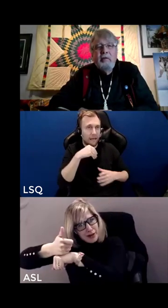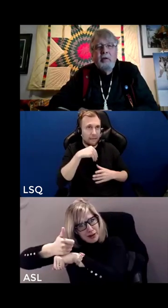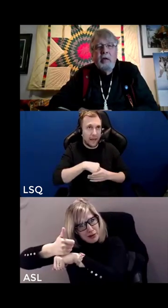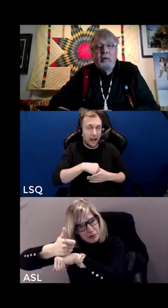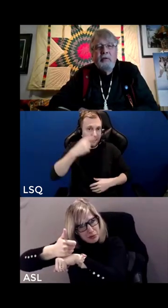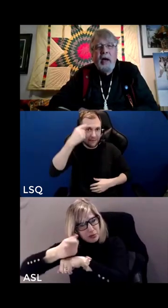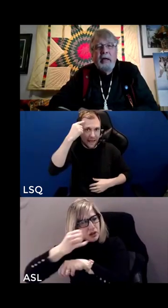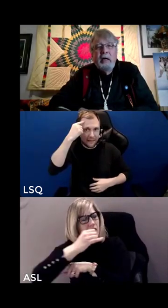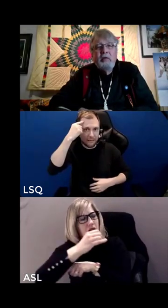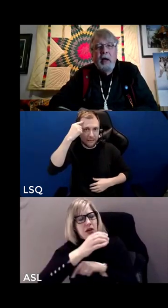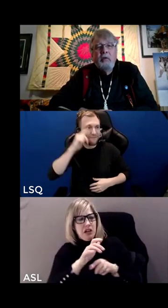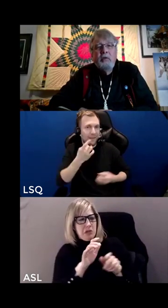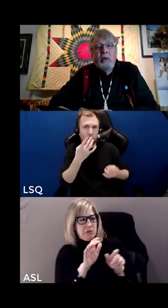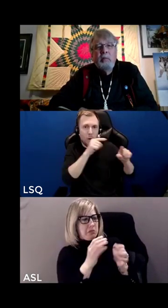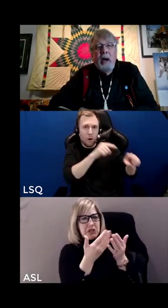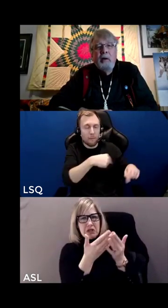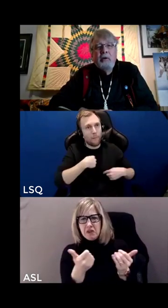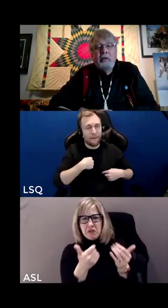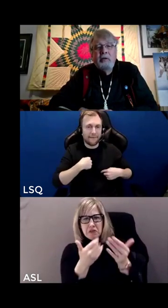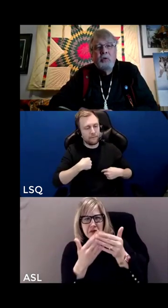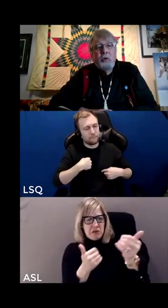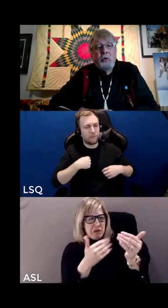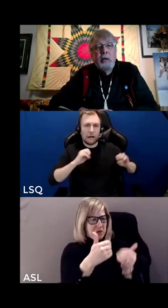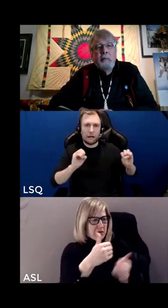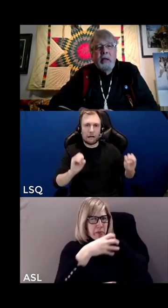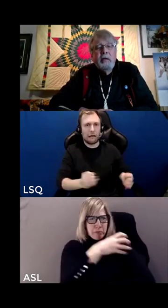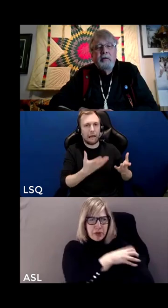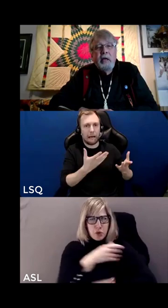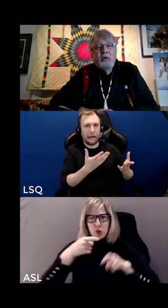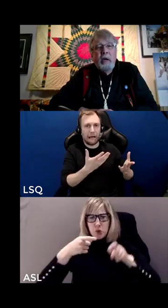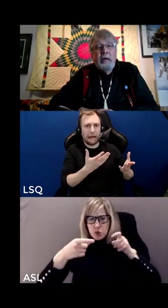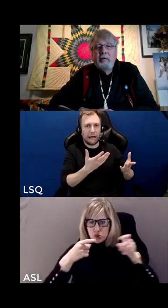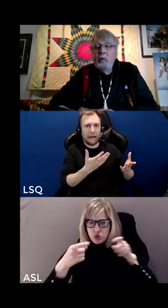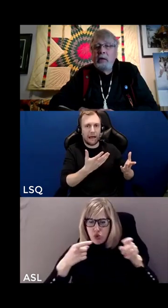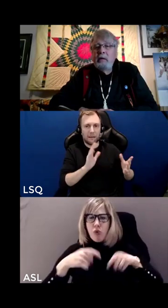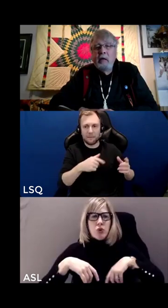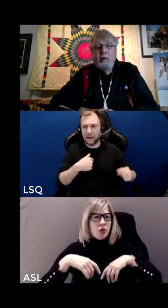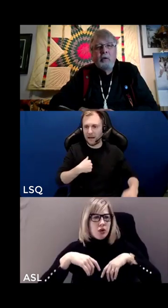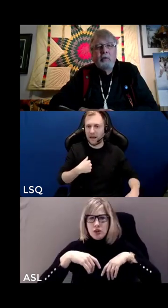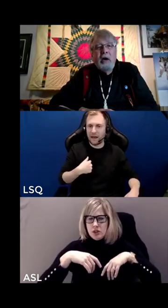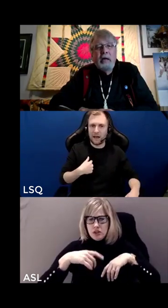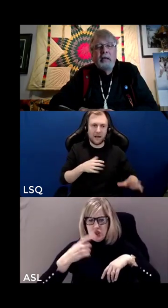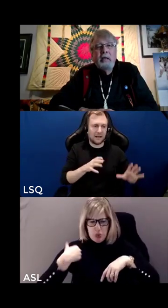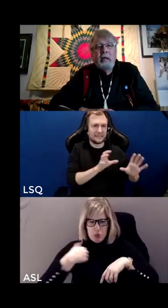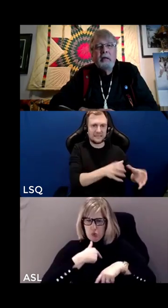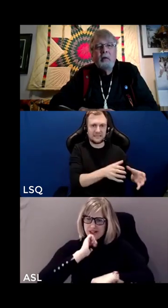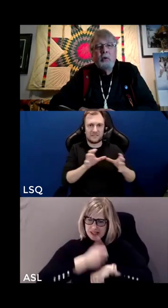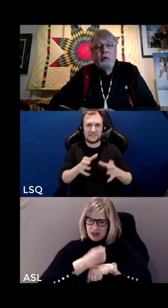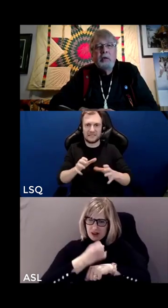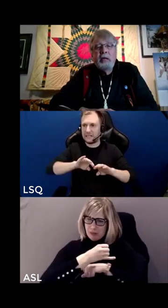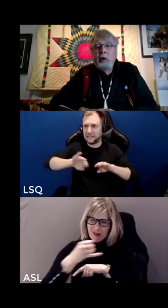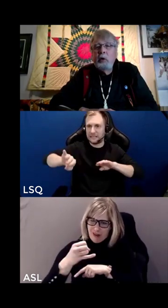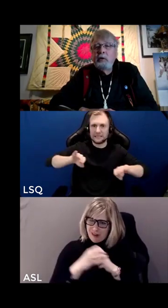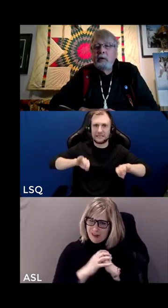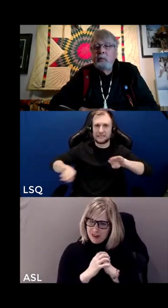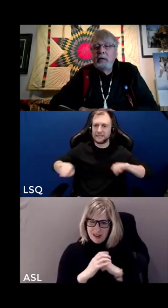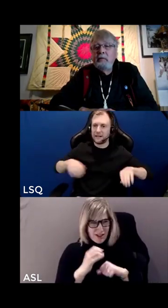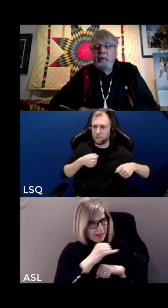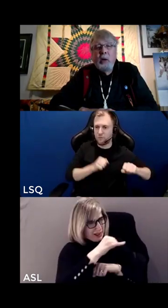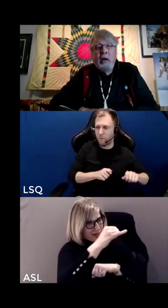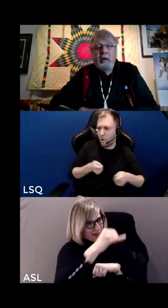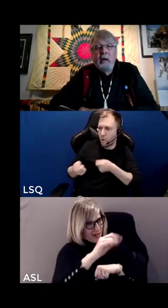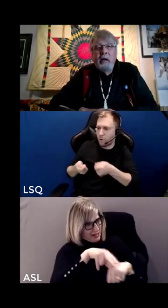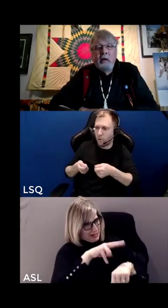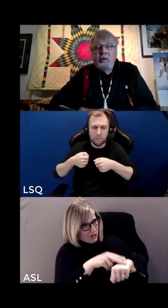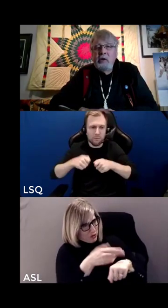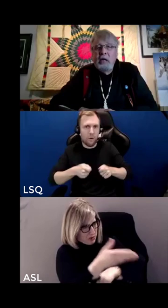ways to divide ourselves with power and control in such ways that we continue to divide the world and the earth that we